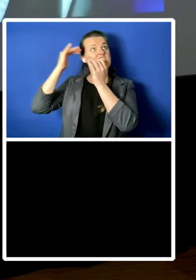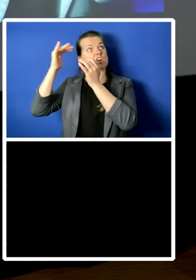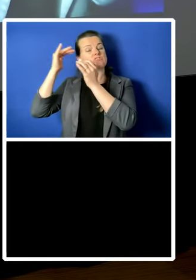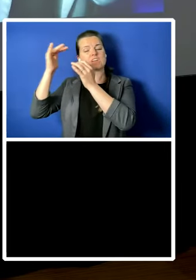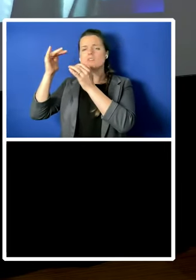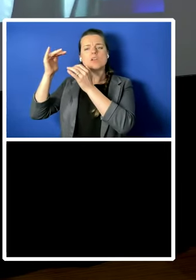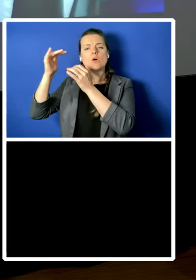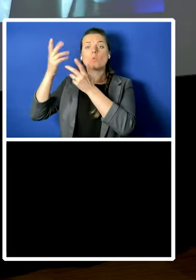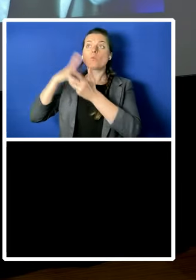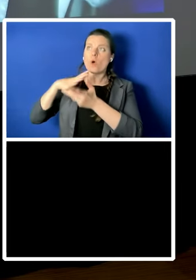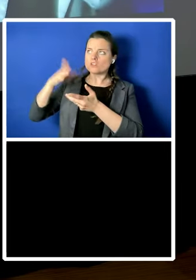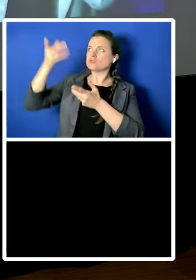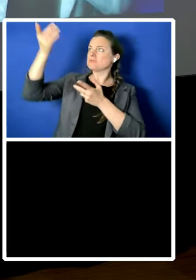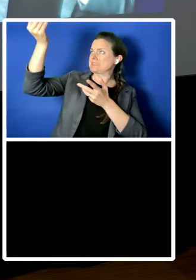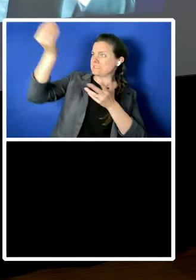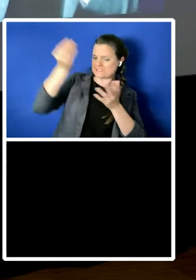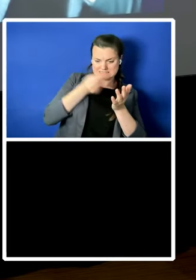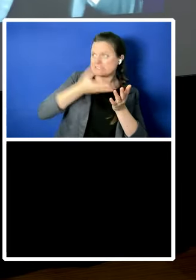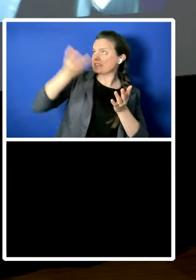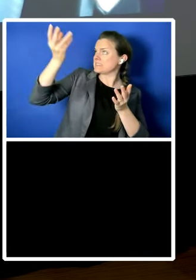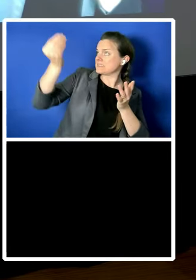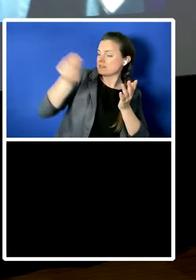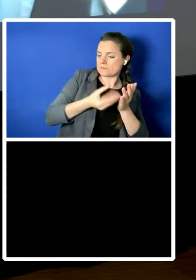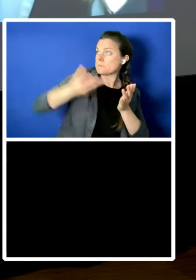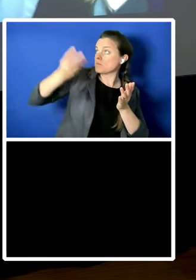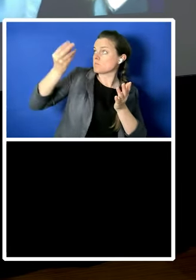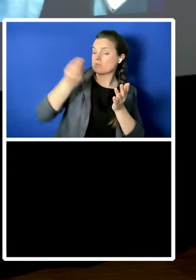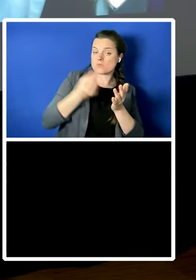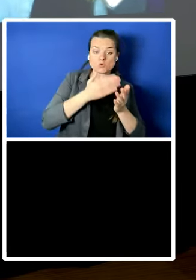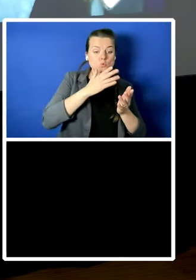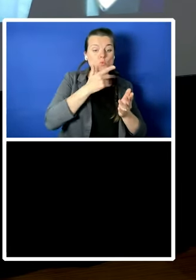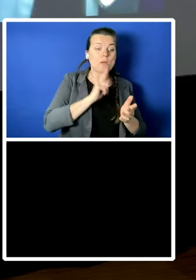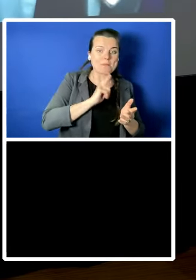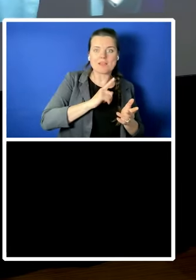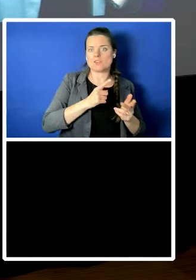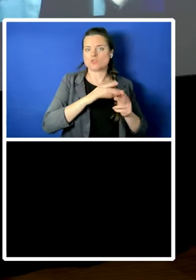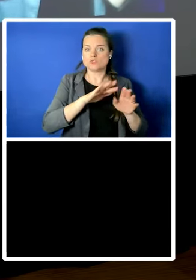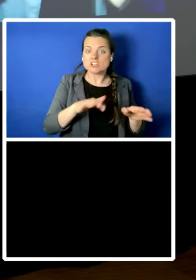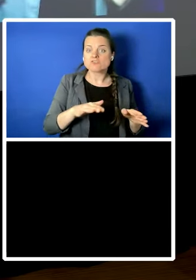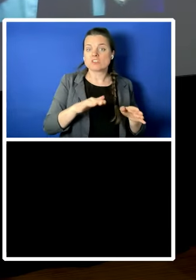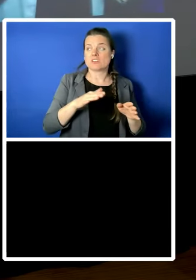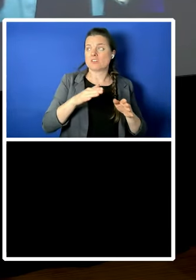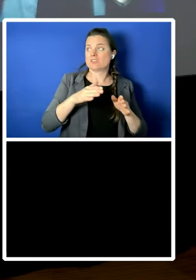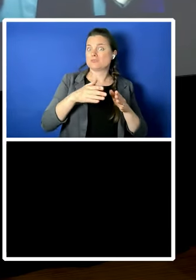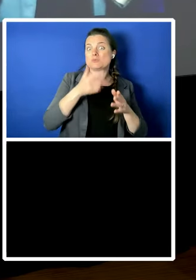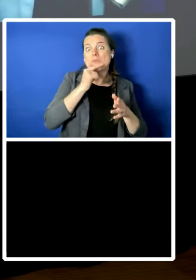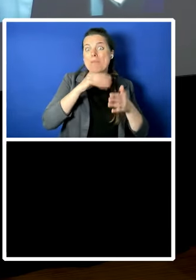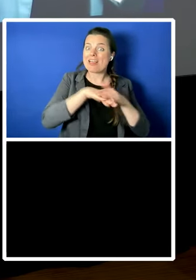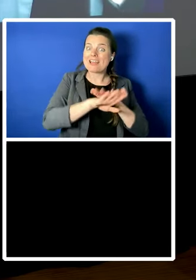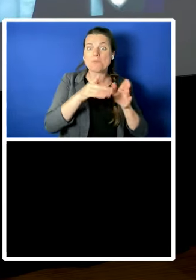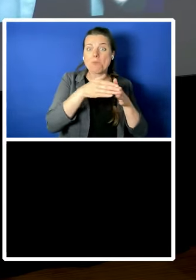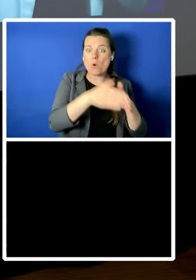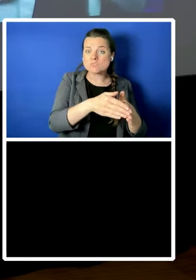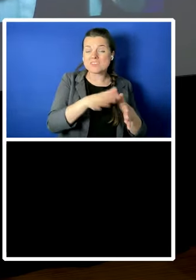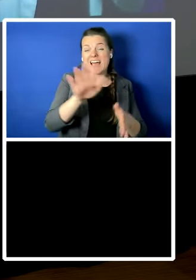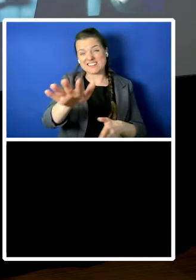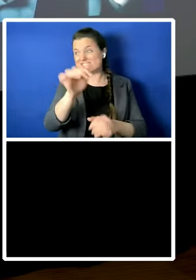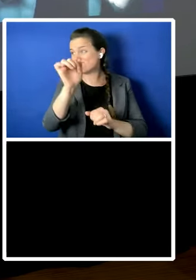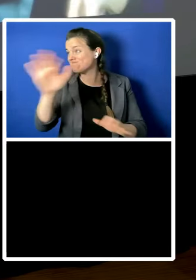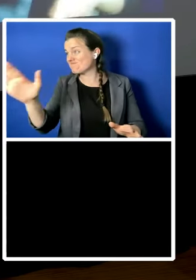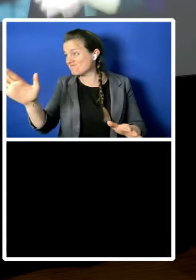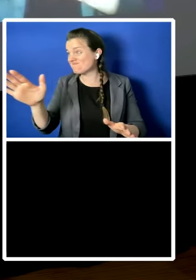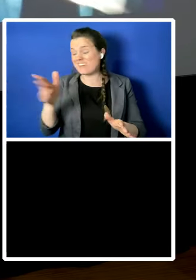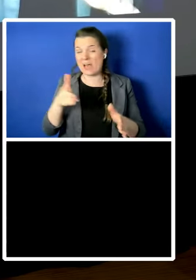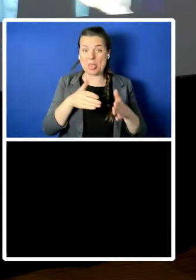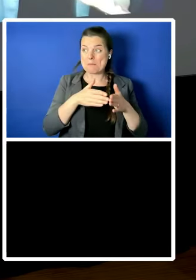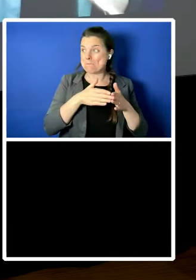they're desperate people in boats and by the way the boats are going to keep coming with climate change people can look the other way and say let